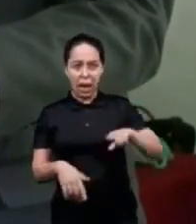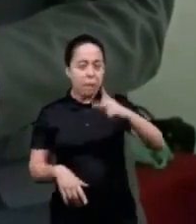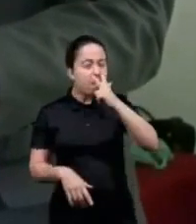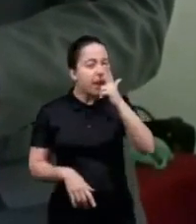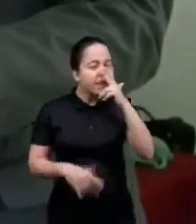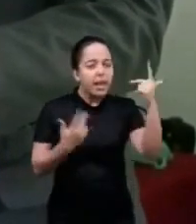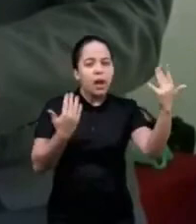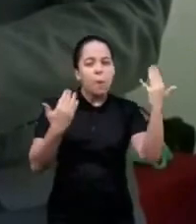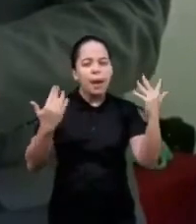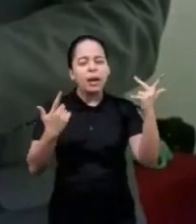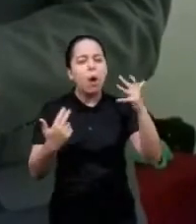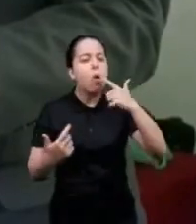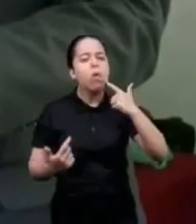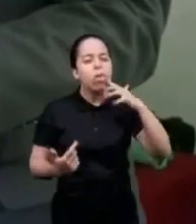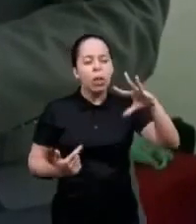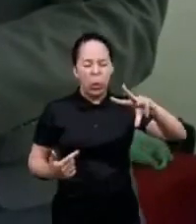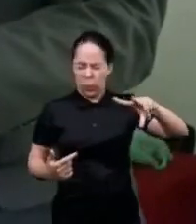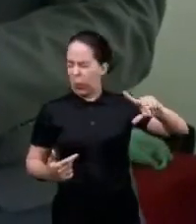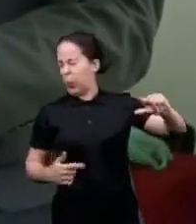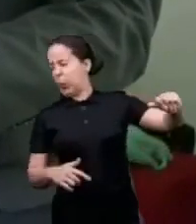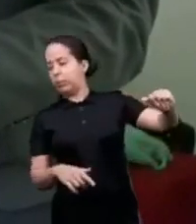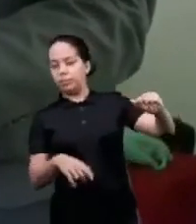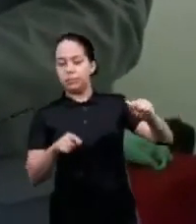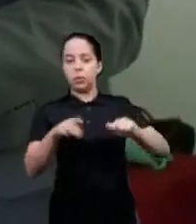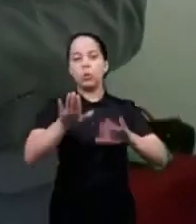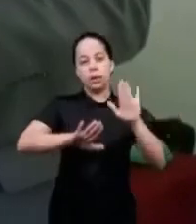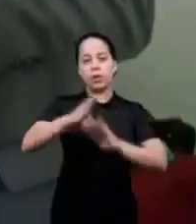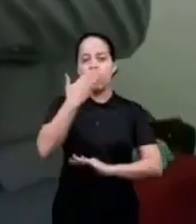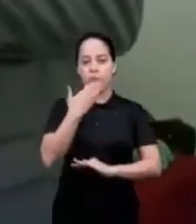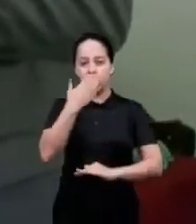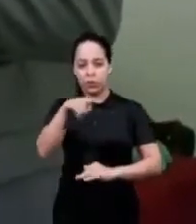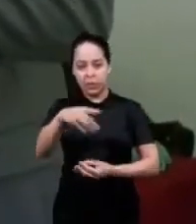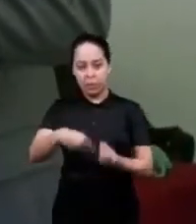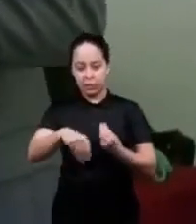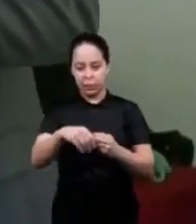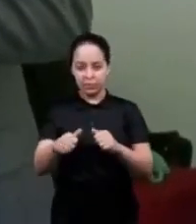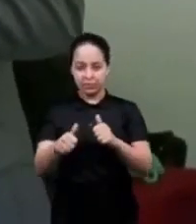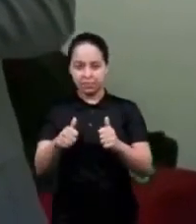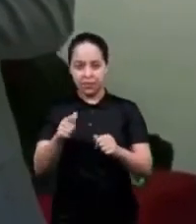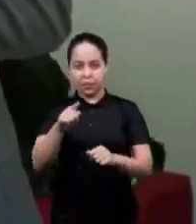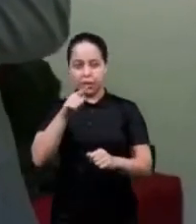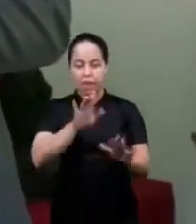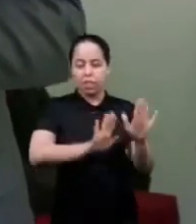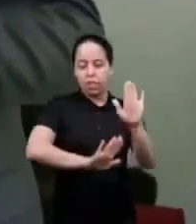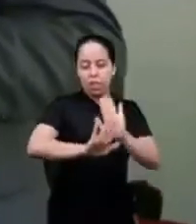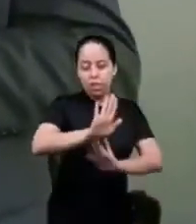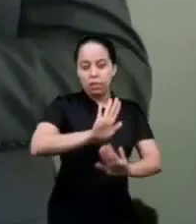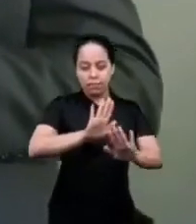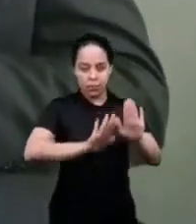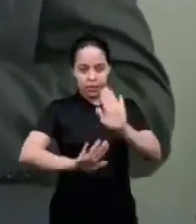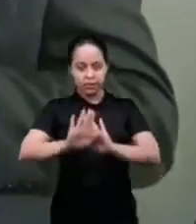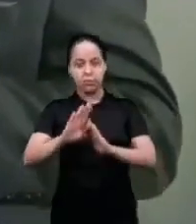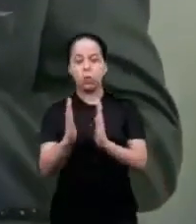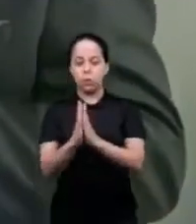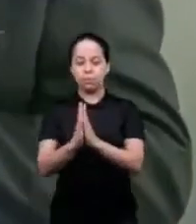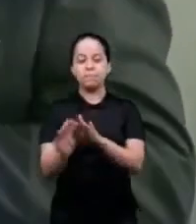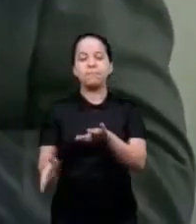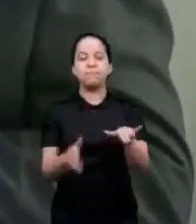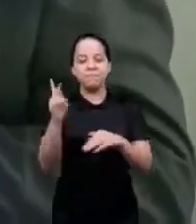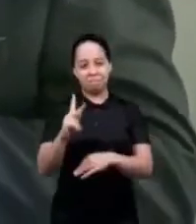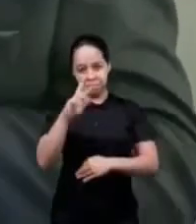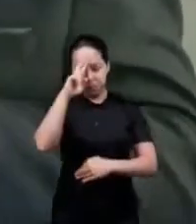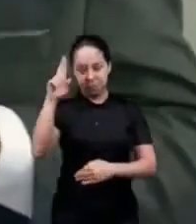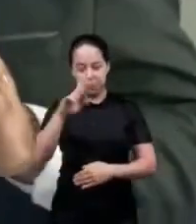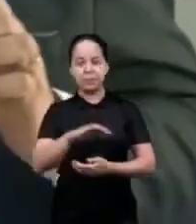else lemons aren't lemonade peace of the Lord amen pastor for you that participated